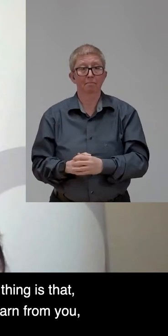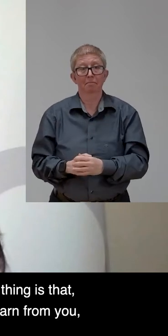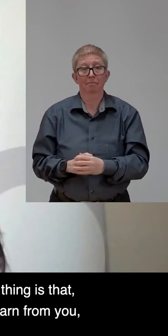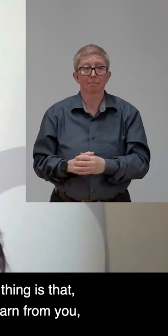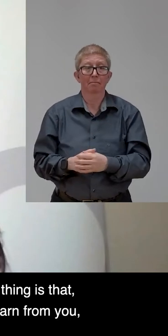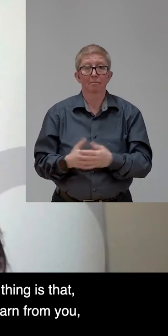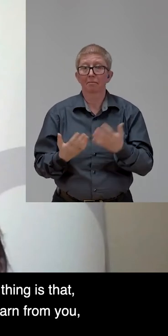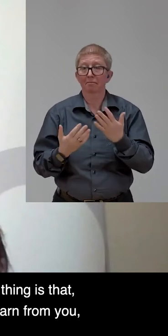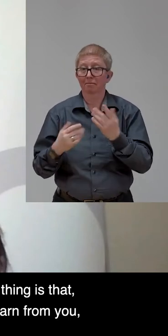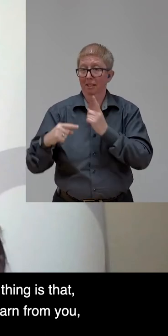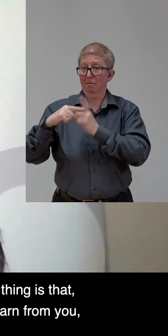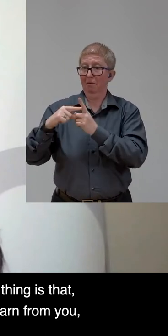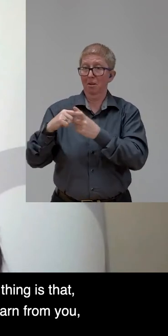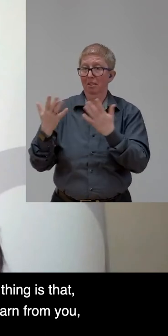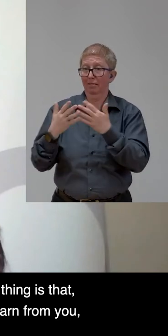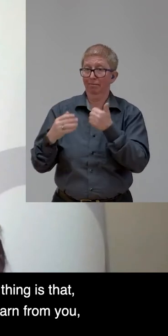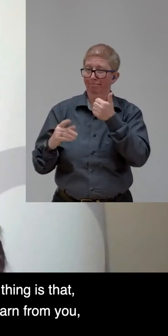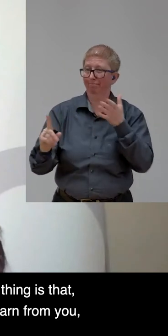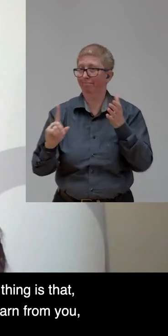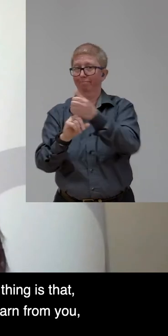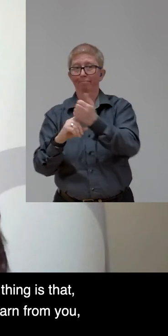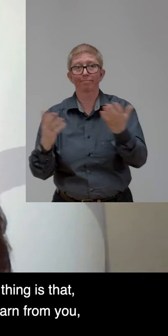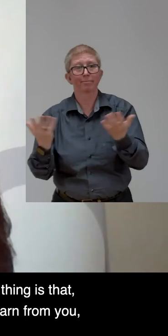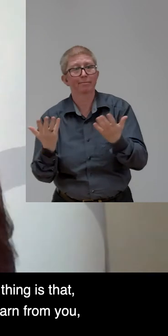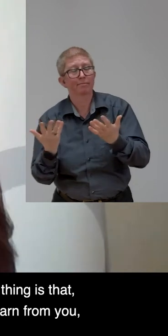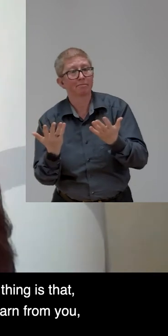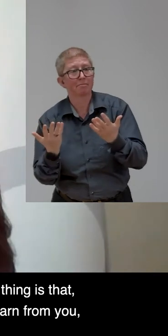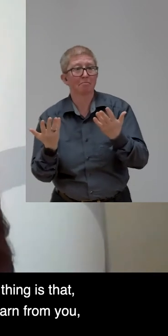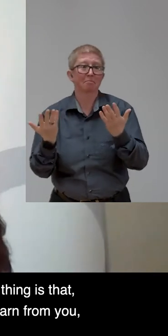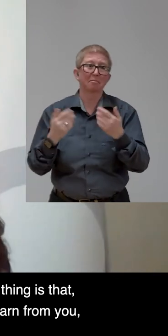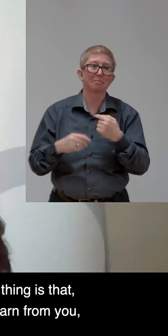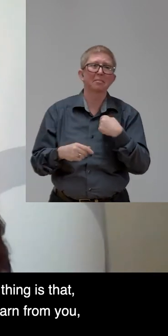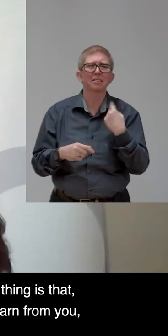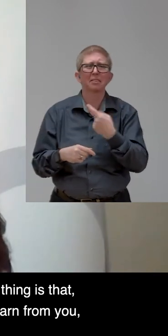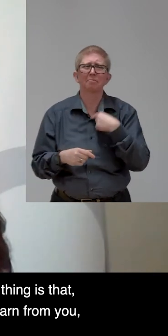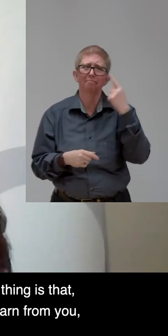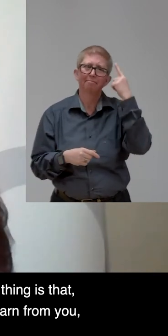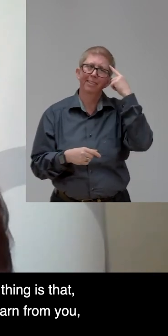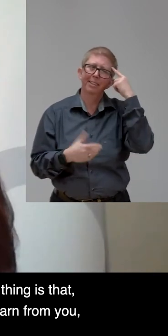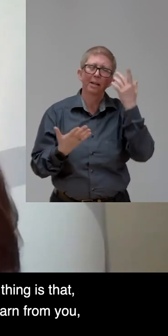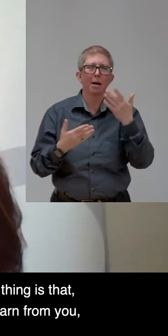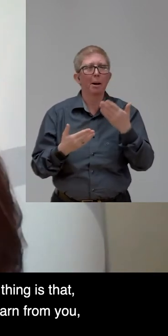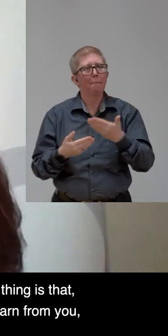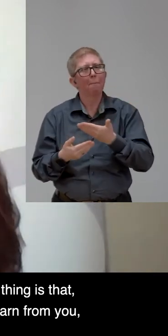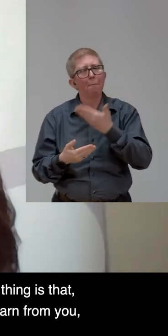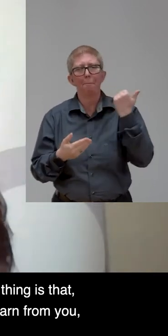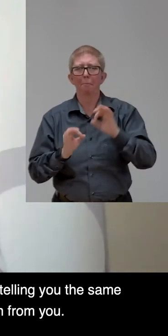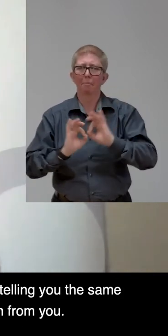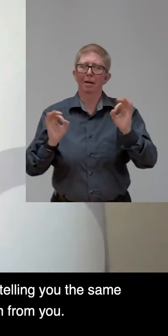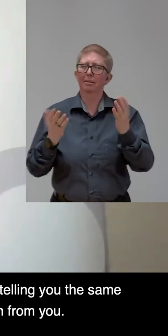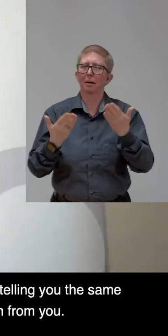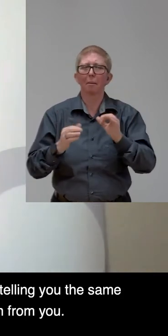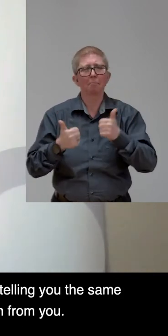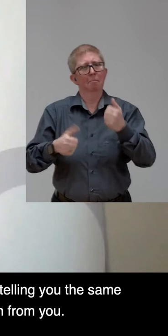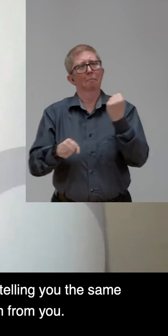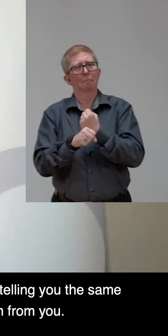because we thought that the best thing to do was to learn from you. Yeah. You